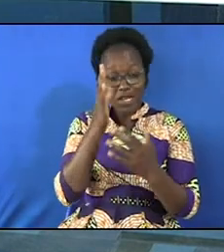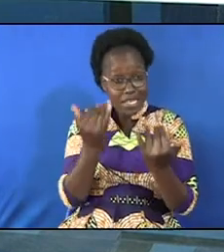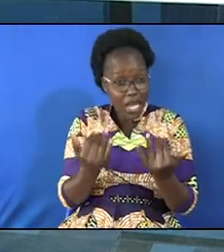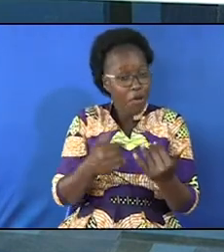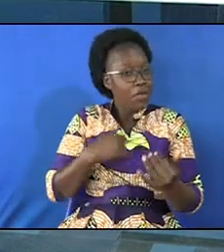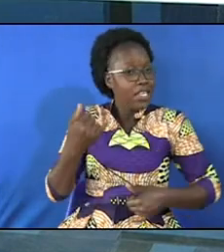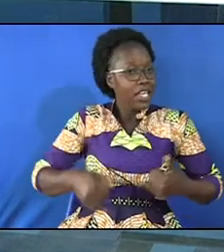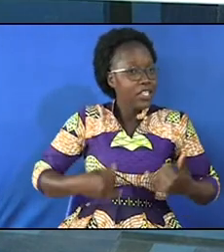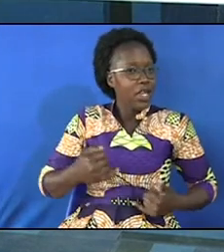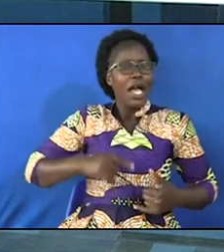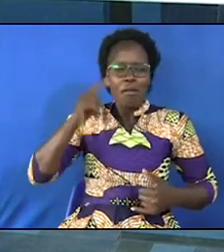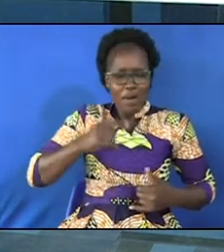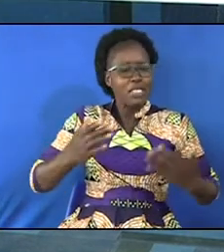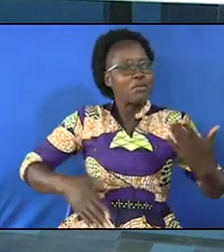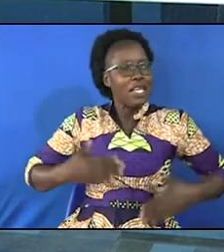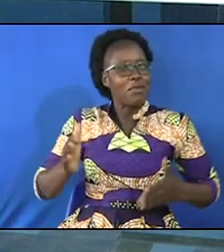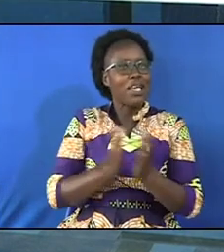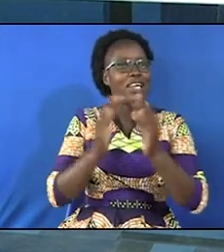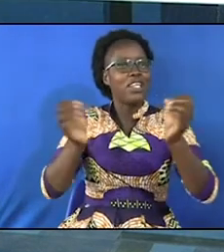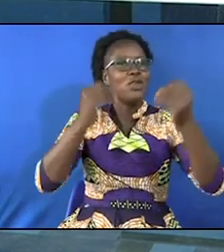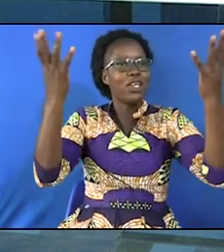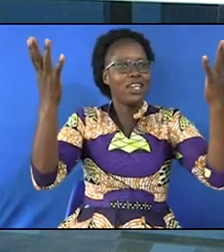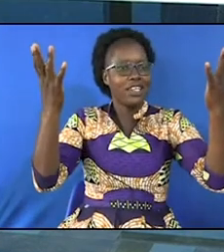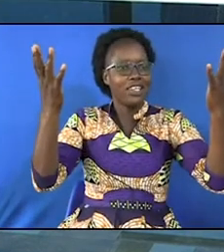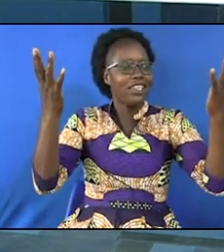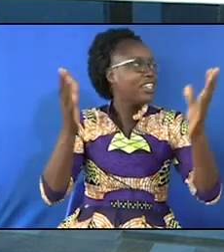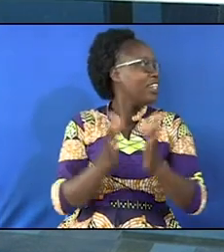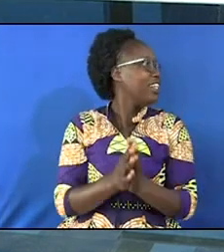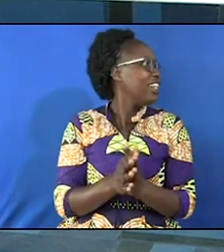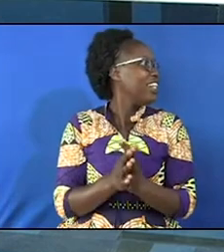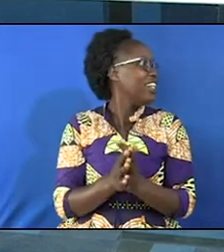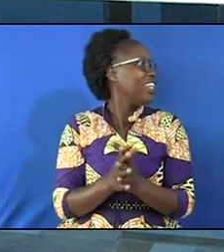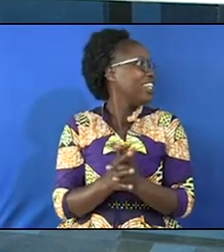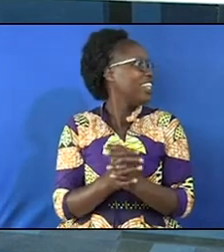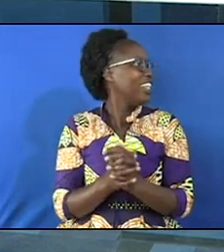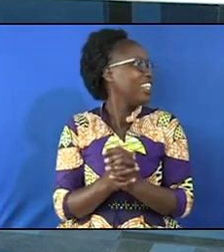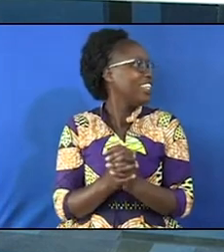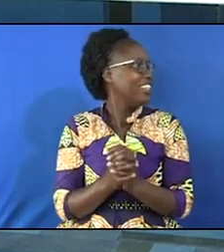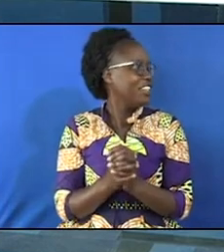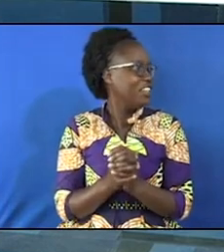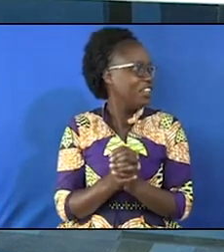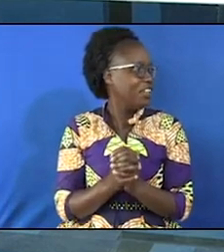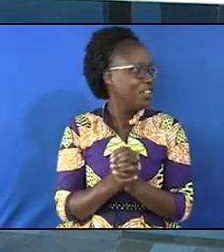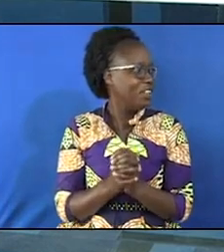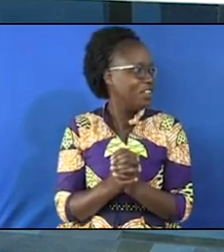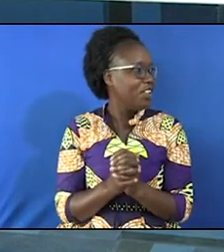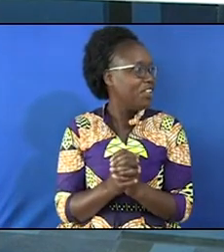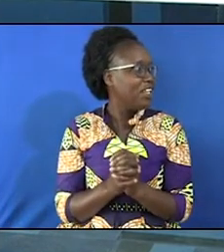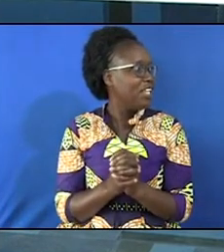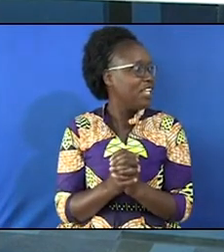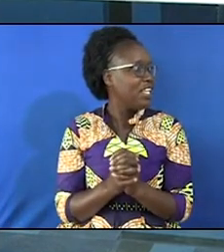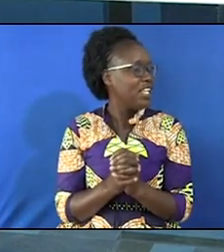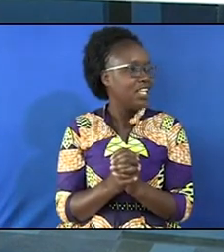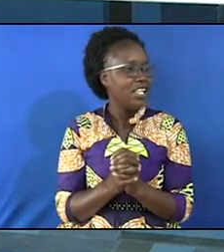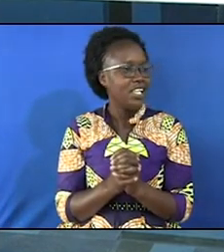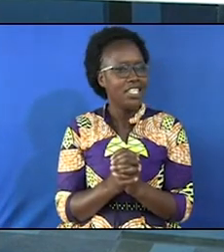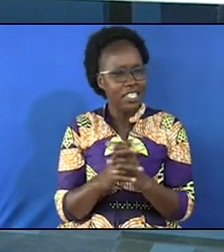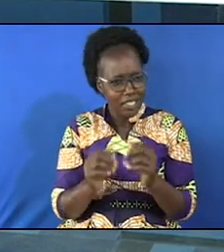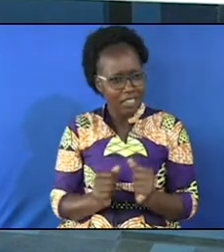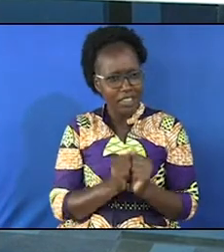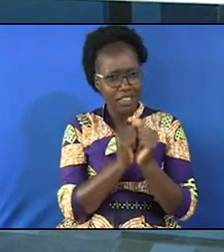this someone I must be happy hallelujah these guys are not with me are you with me